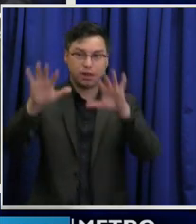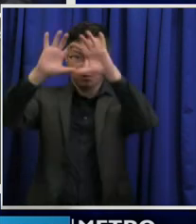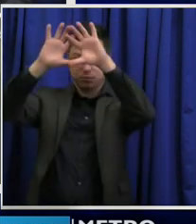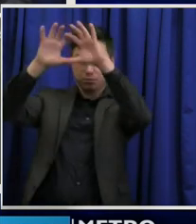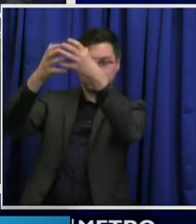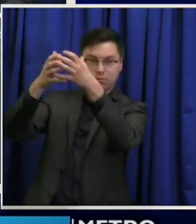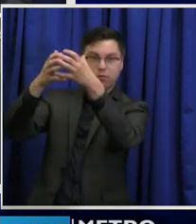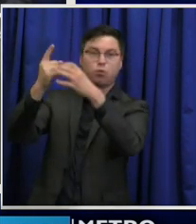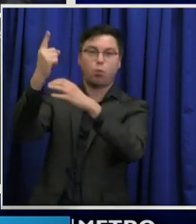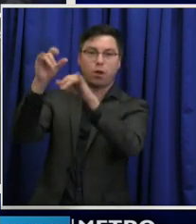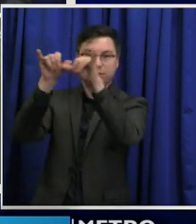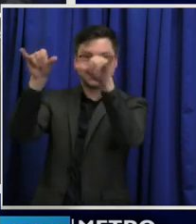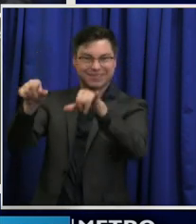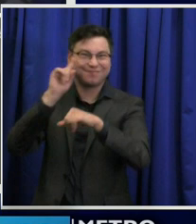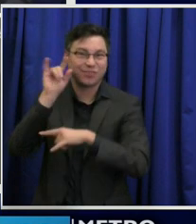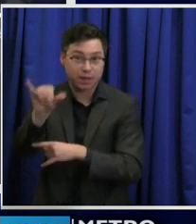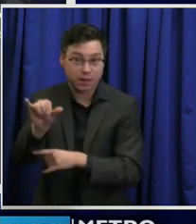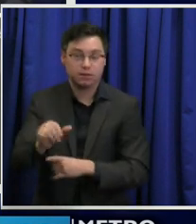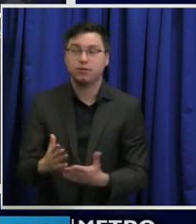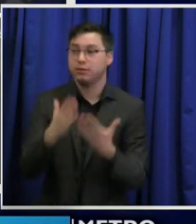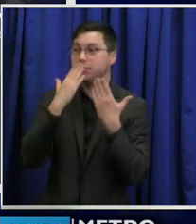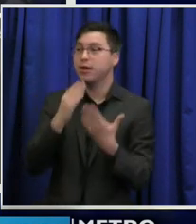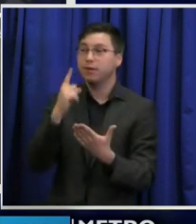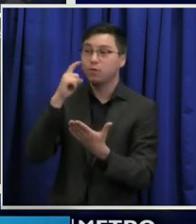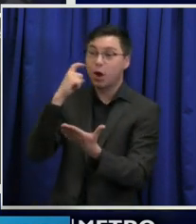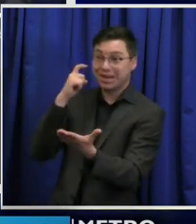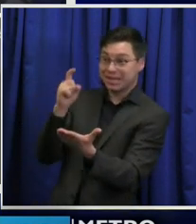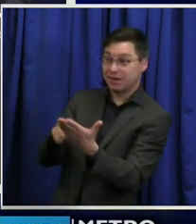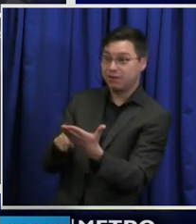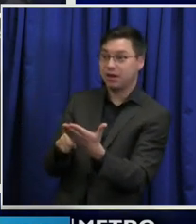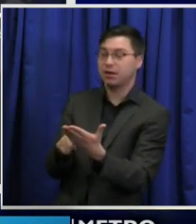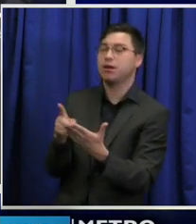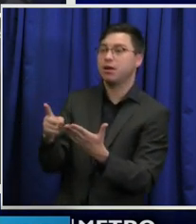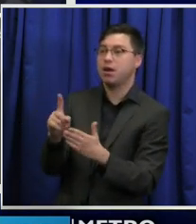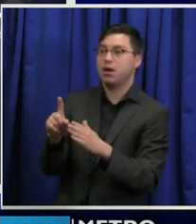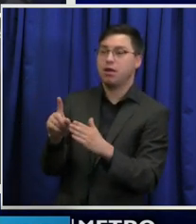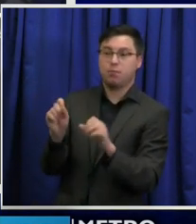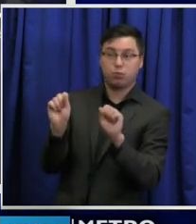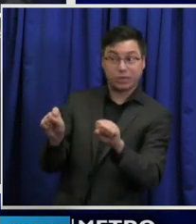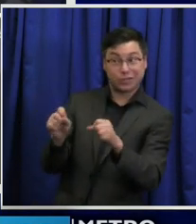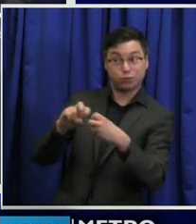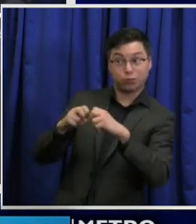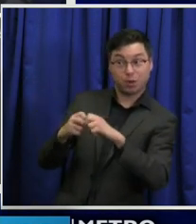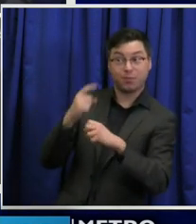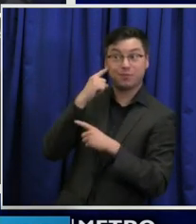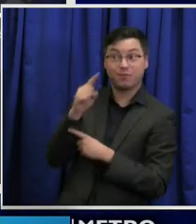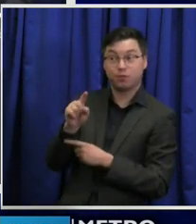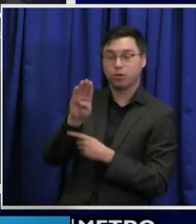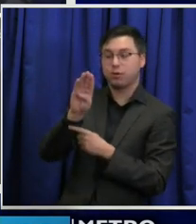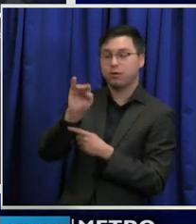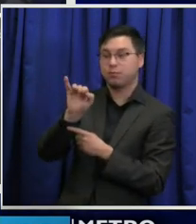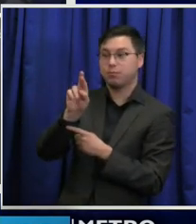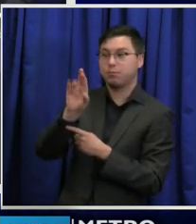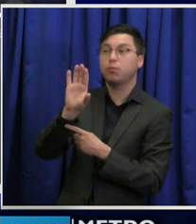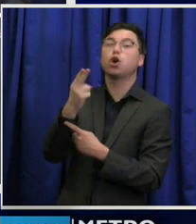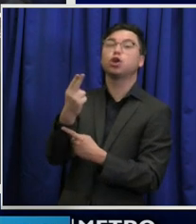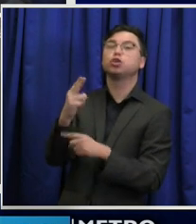grateful for you identifying a potential problem at the Birch Building so that we can be focused on